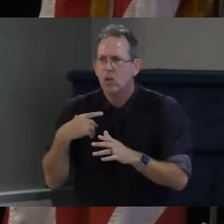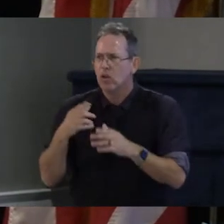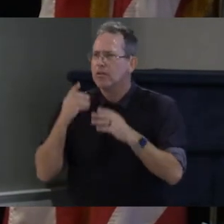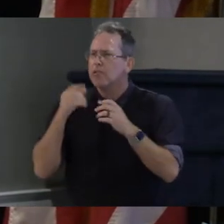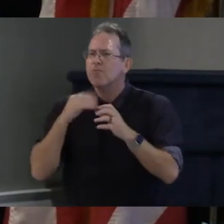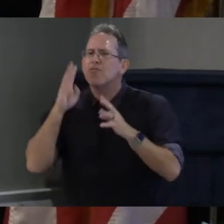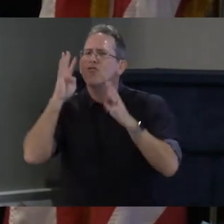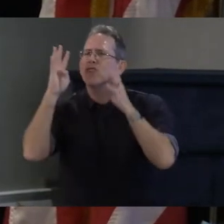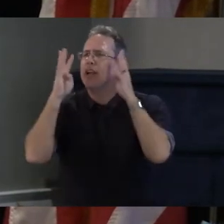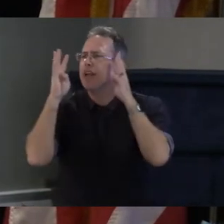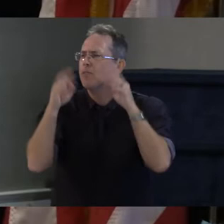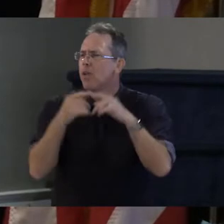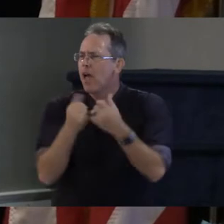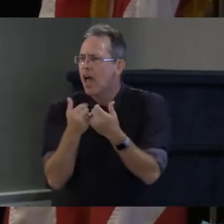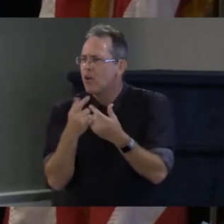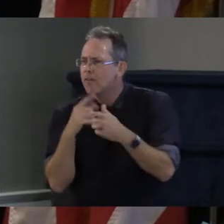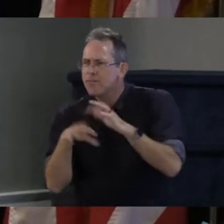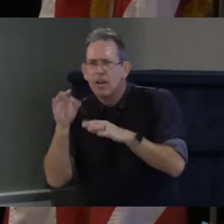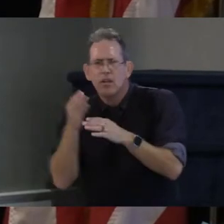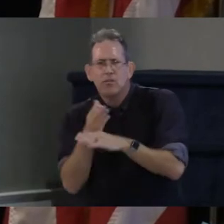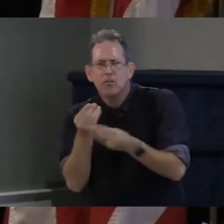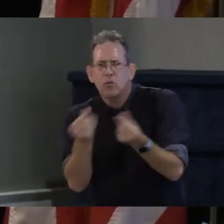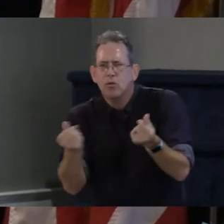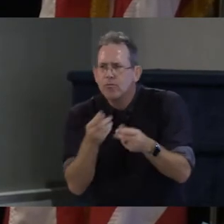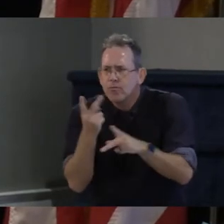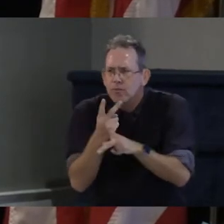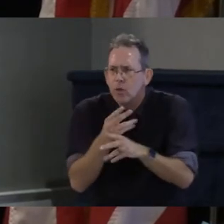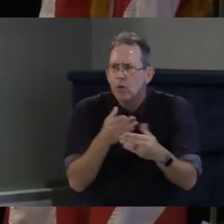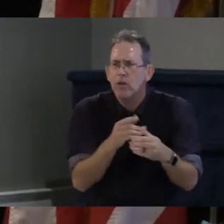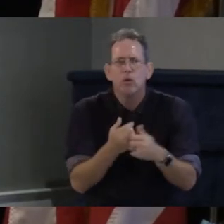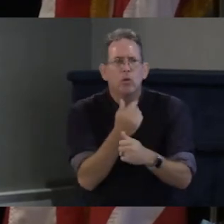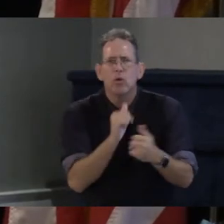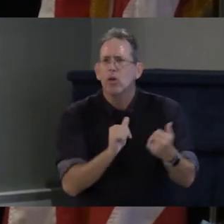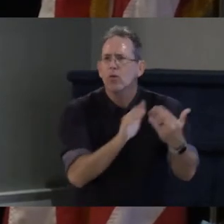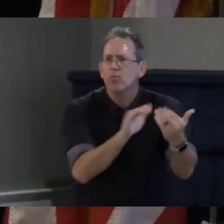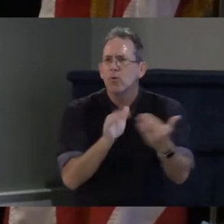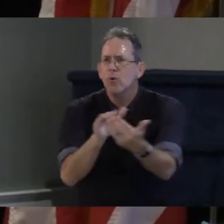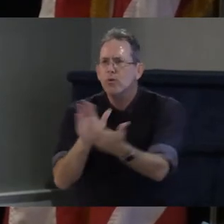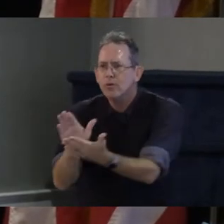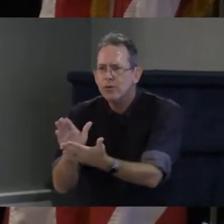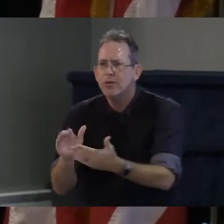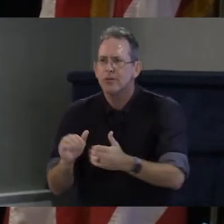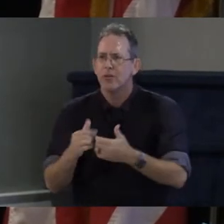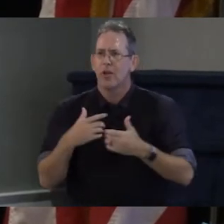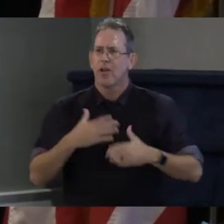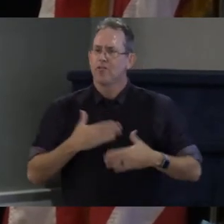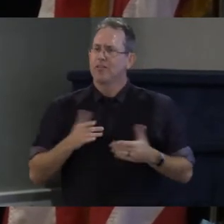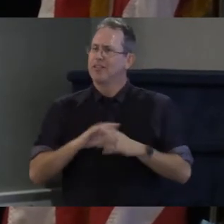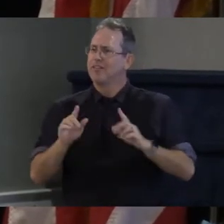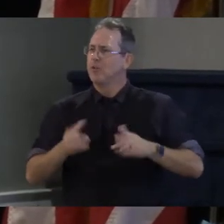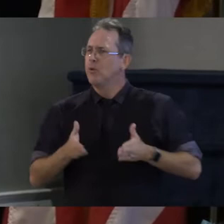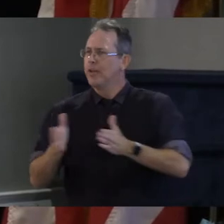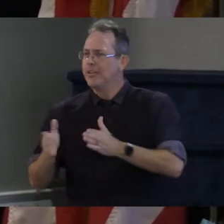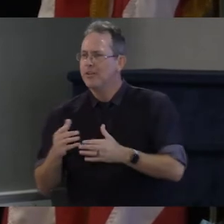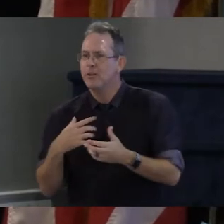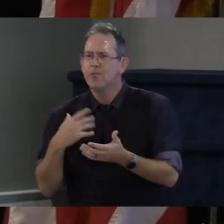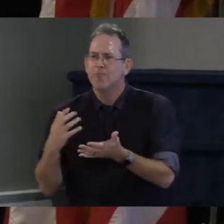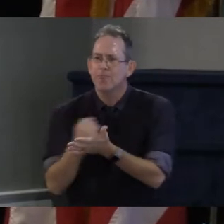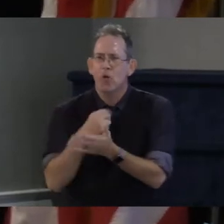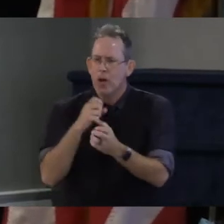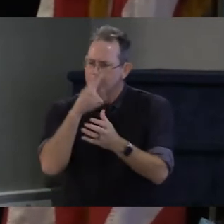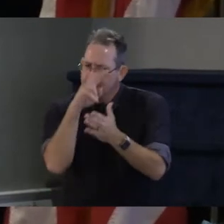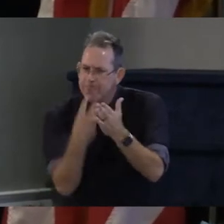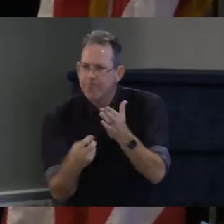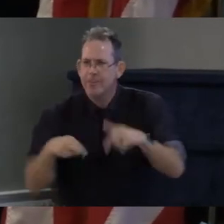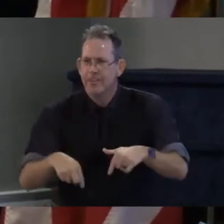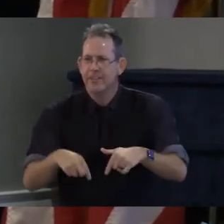ways to make sure that everyone has what they need to be happy healthy and fully participate in life and in